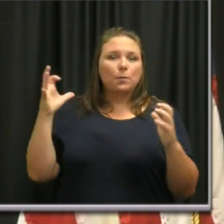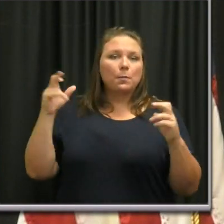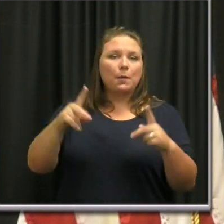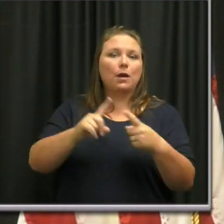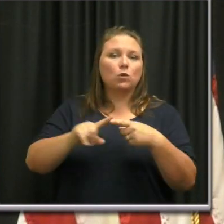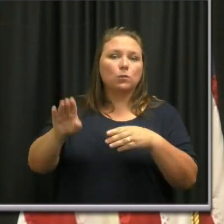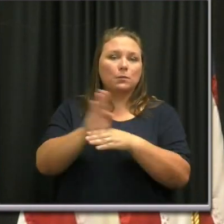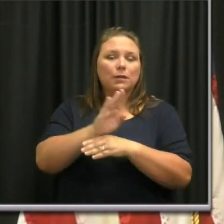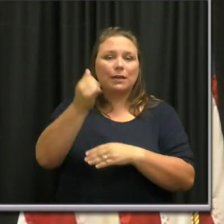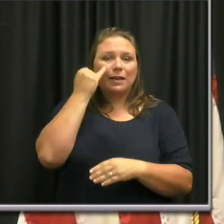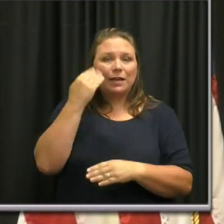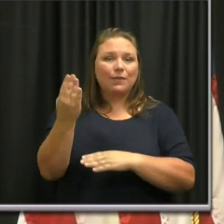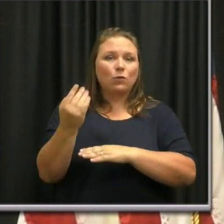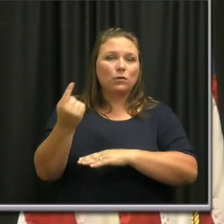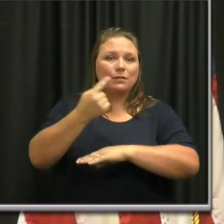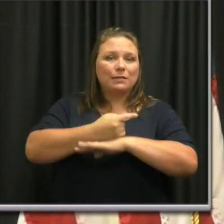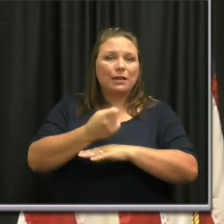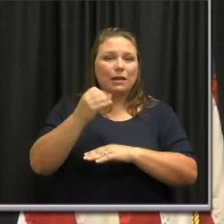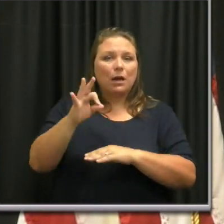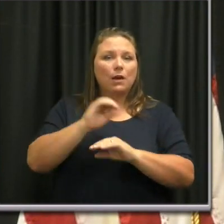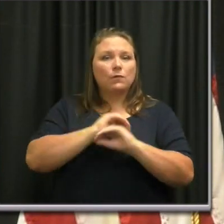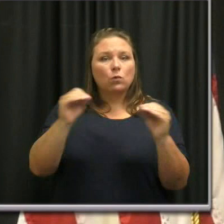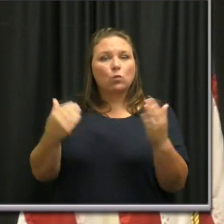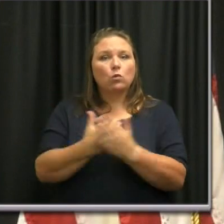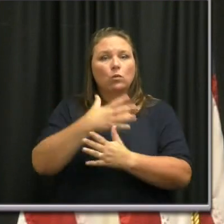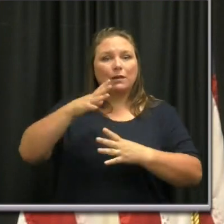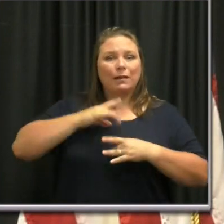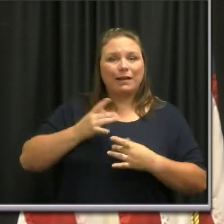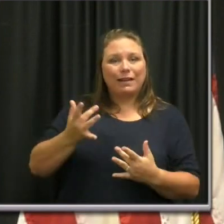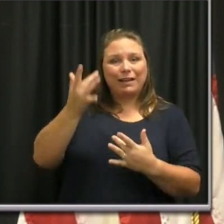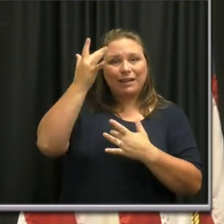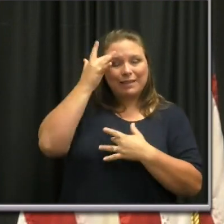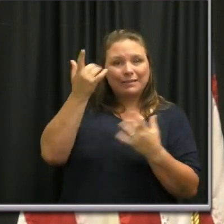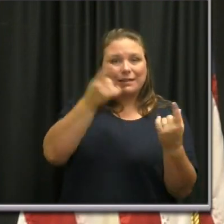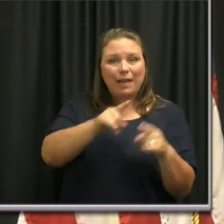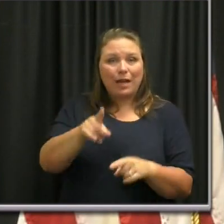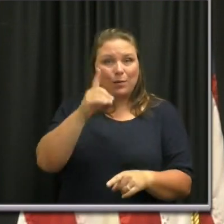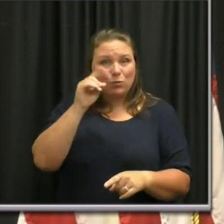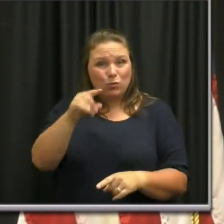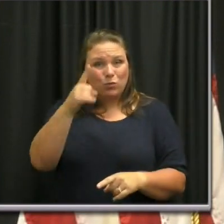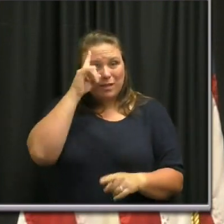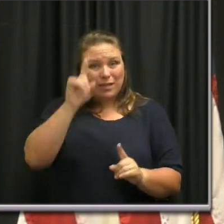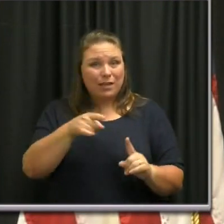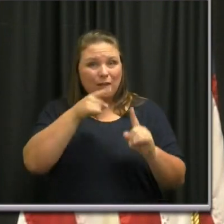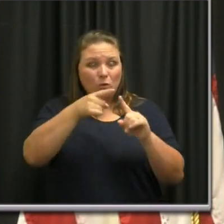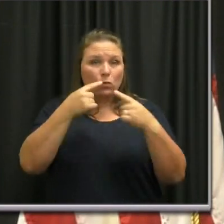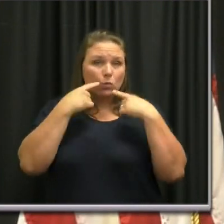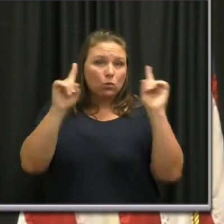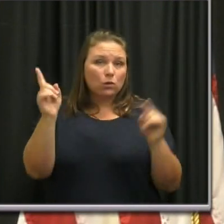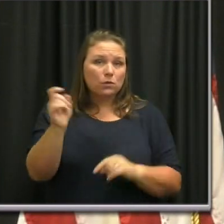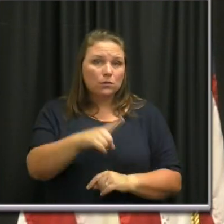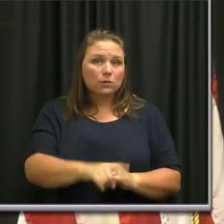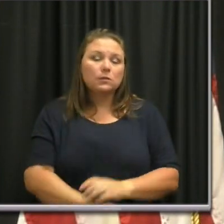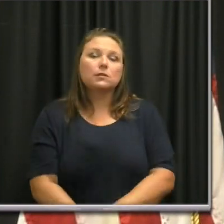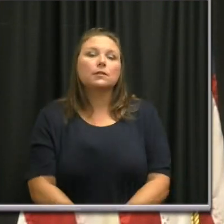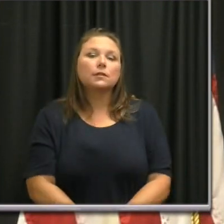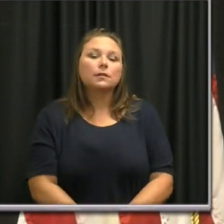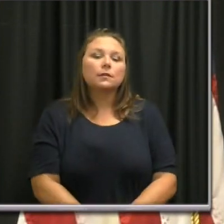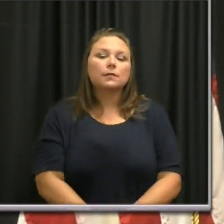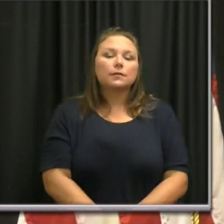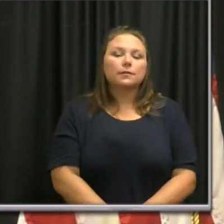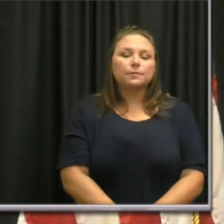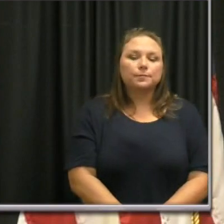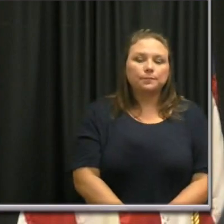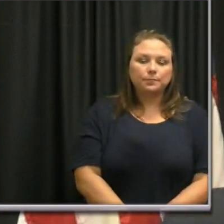as 14 days of no new cases happen. Do you think this is a realistic goal? Thank you. Thank you, Julia. Mayor